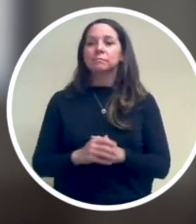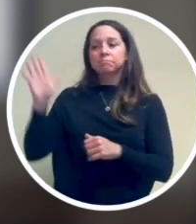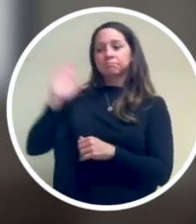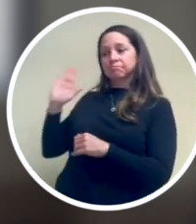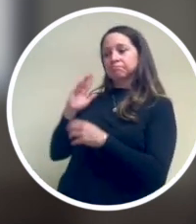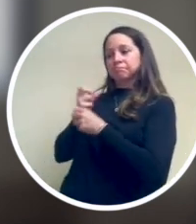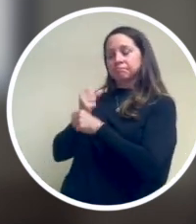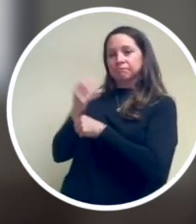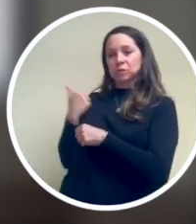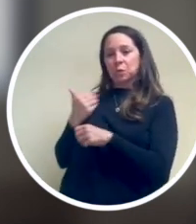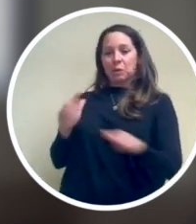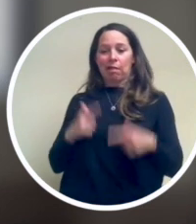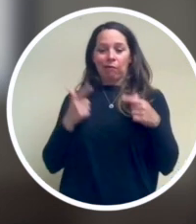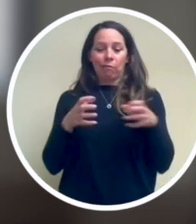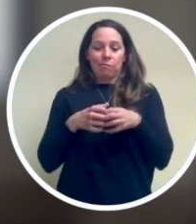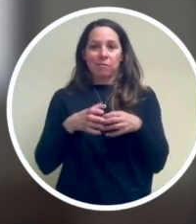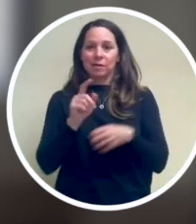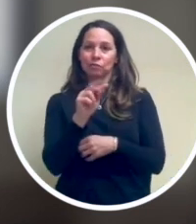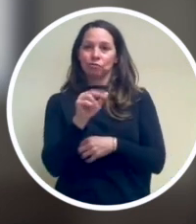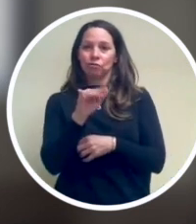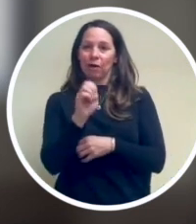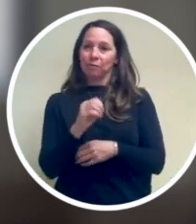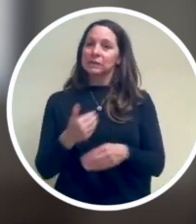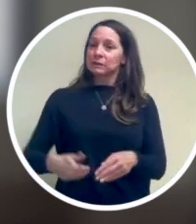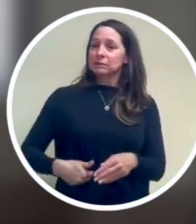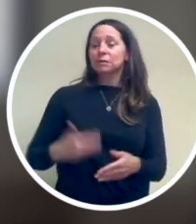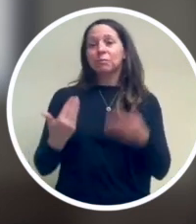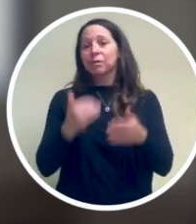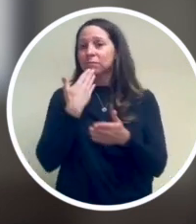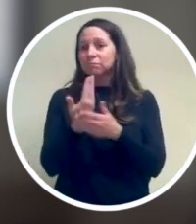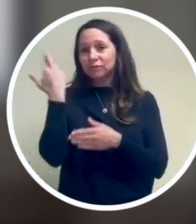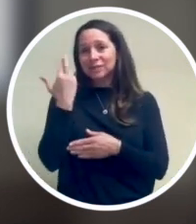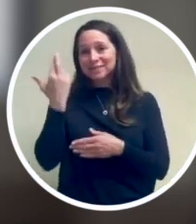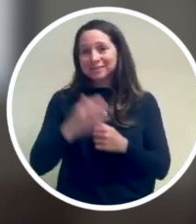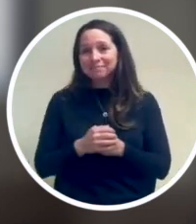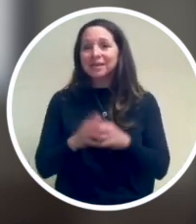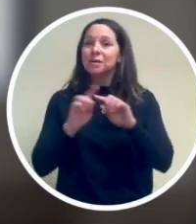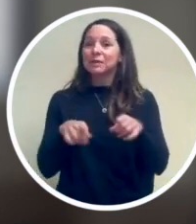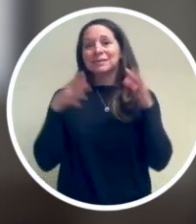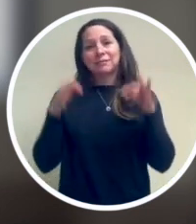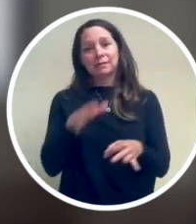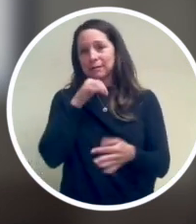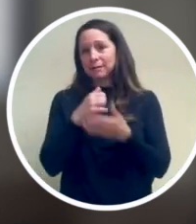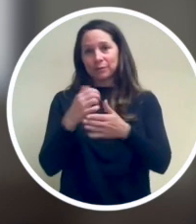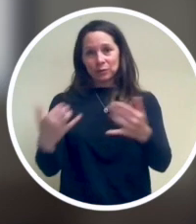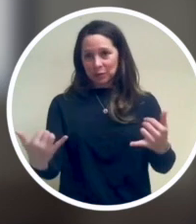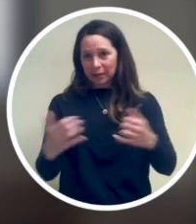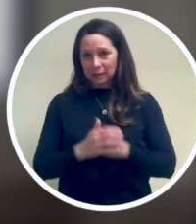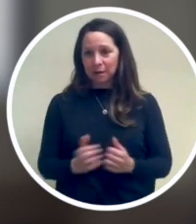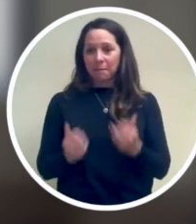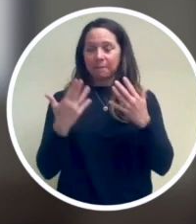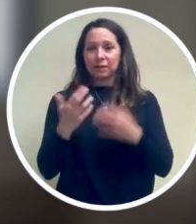Centuries ago, when we lived in small tribes, these instincts may have served some good purpose, but they're certainly not